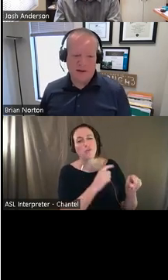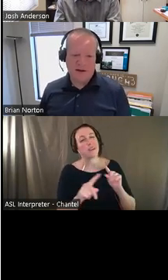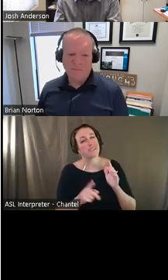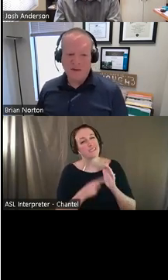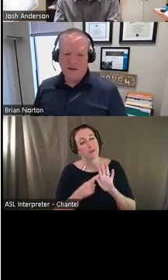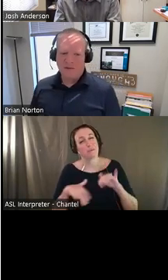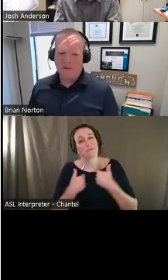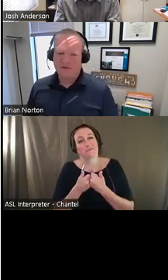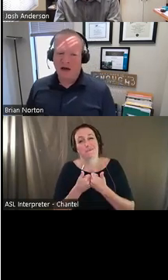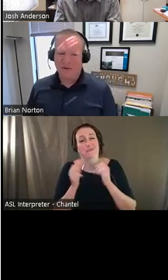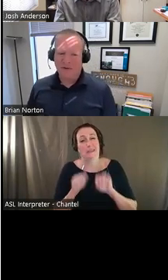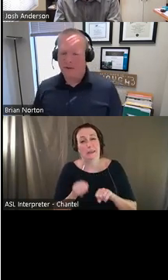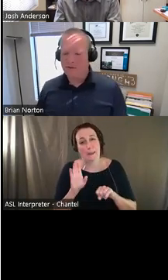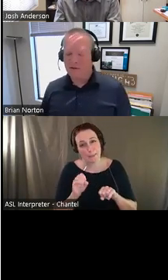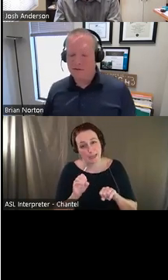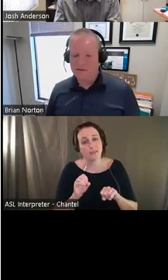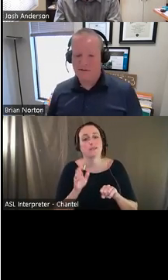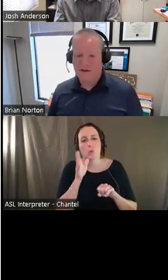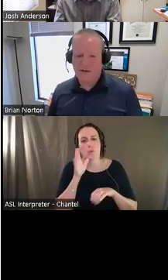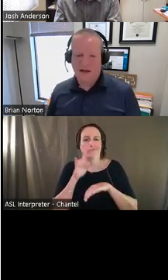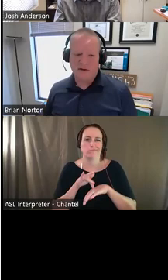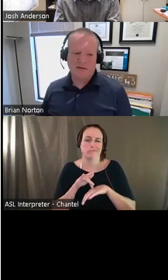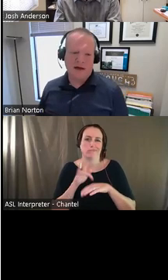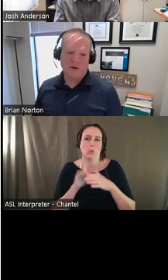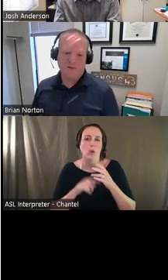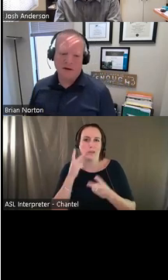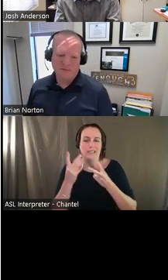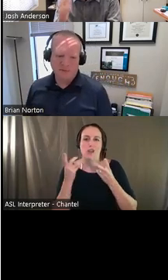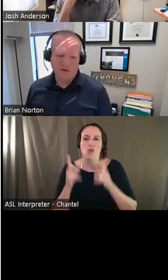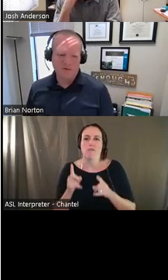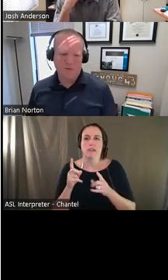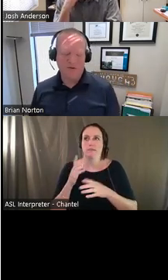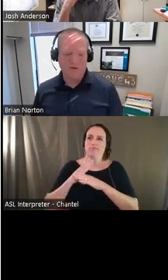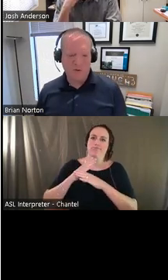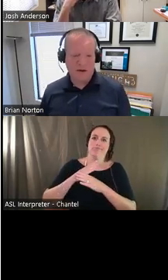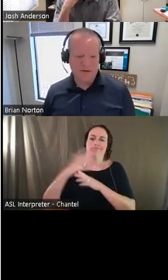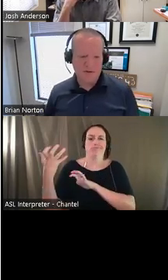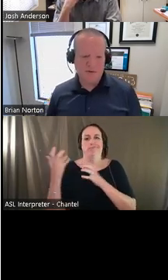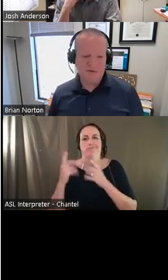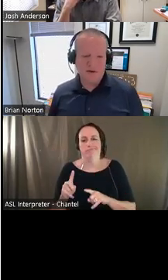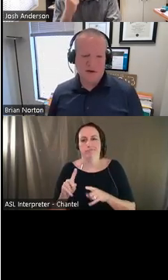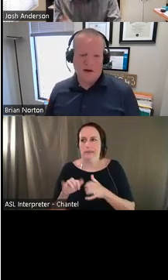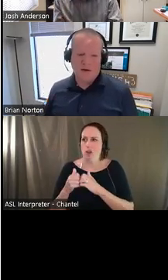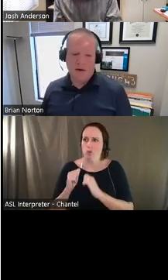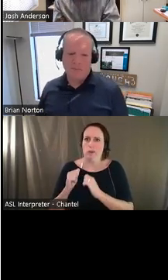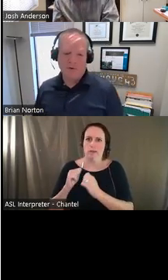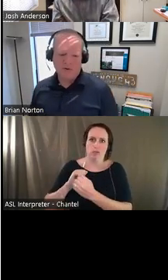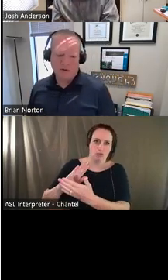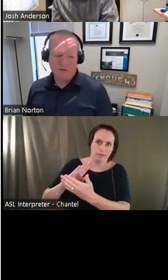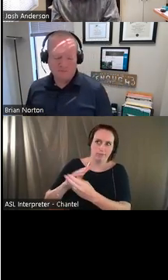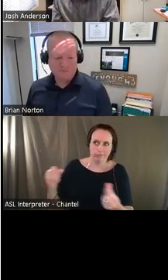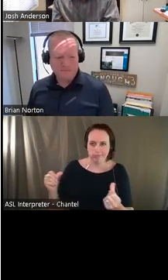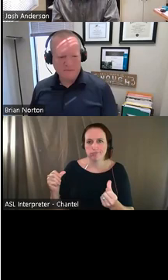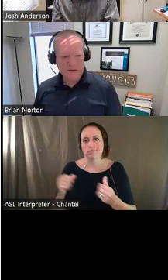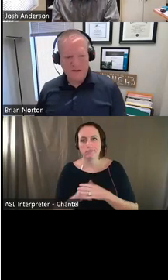we'll talk about some of those common hiccups and glitches, how to how to overcome some of those and what to do about some of those, how to approach